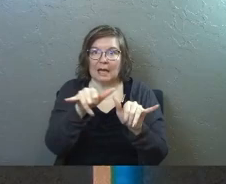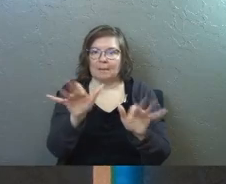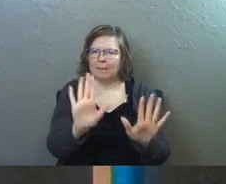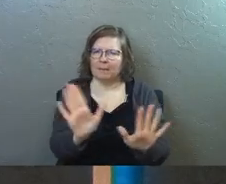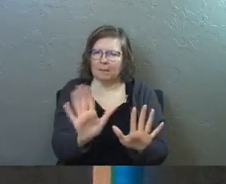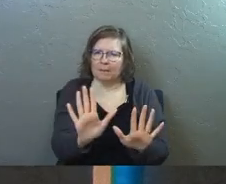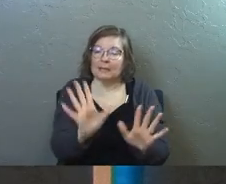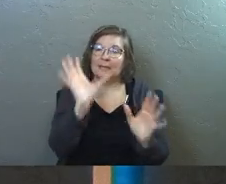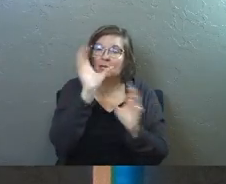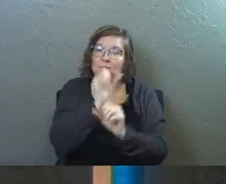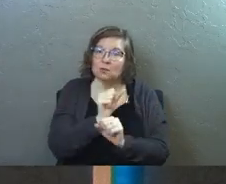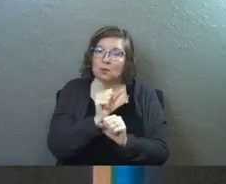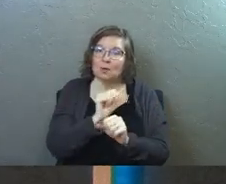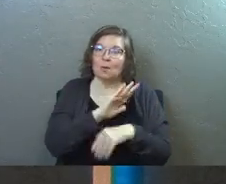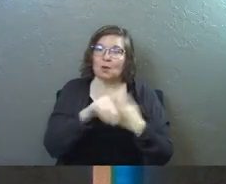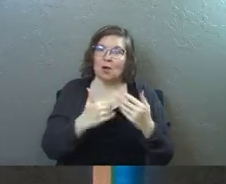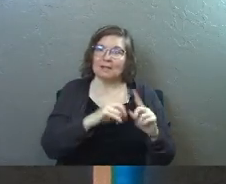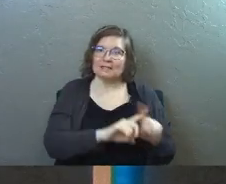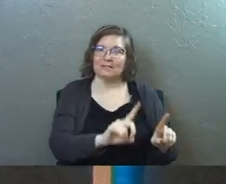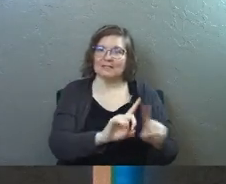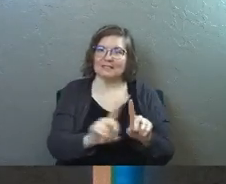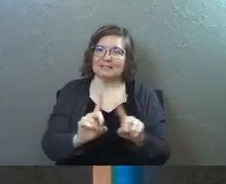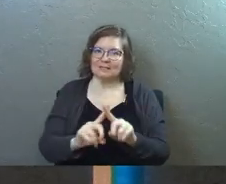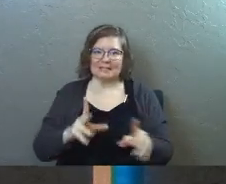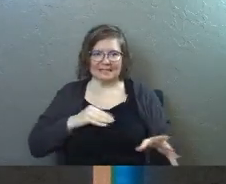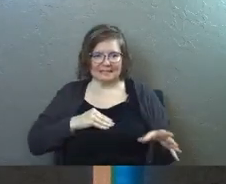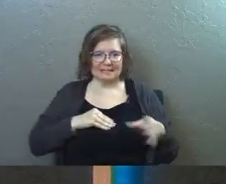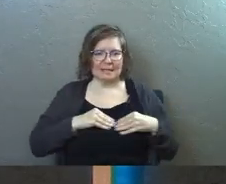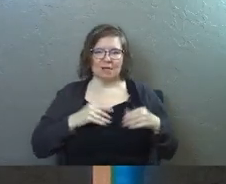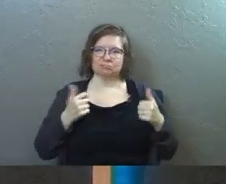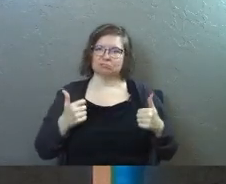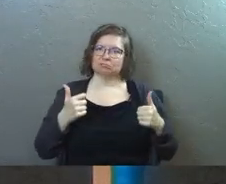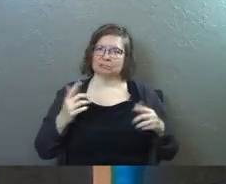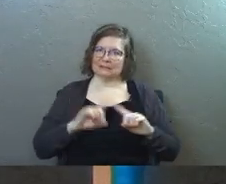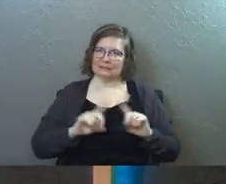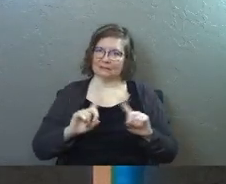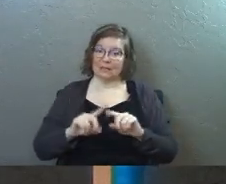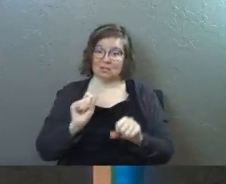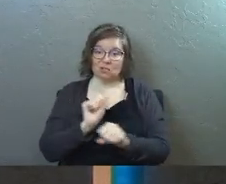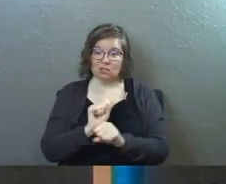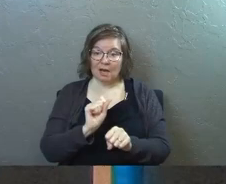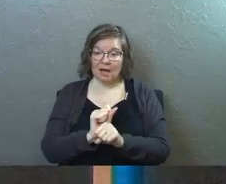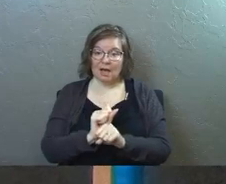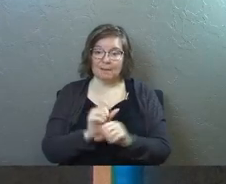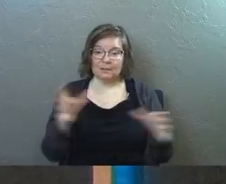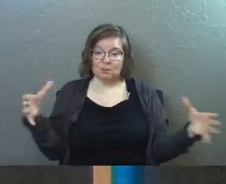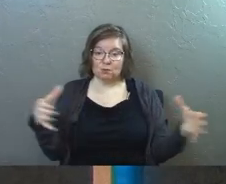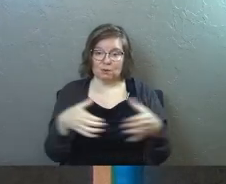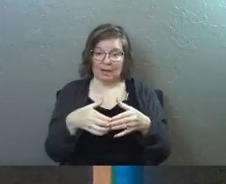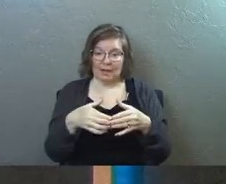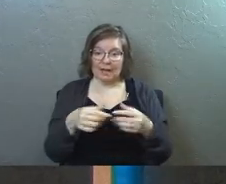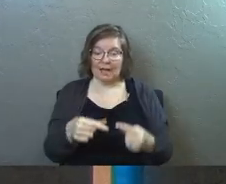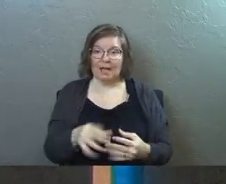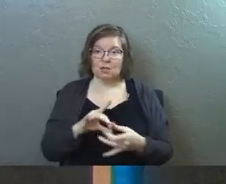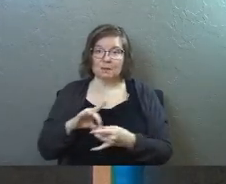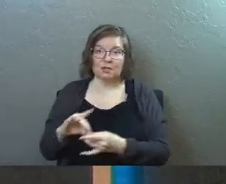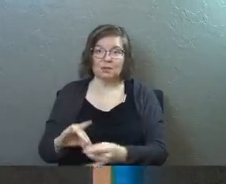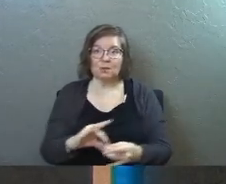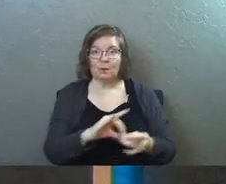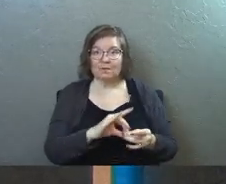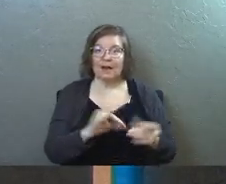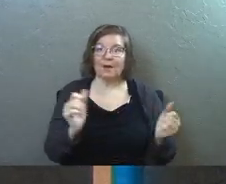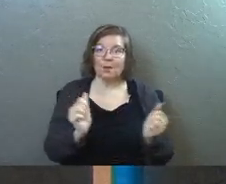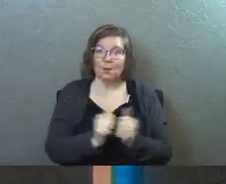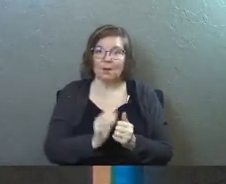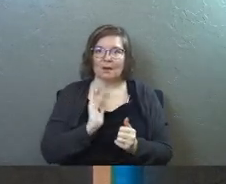it assumes the differences celebrates the differences and say the job is to come together and be unified just